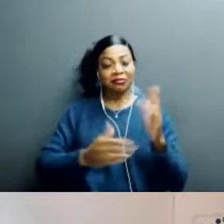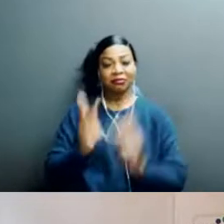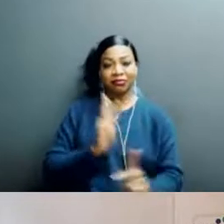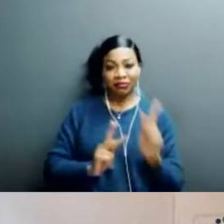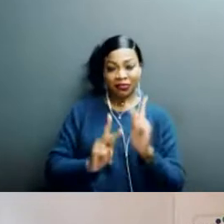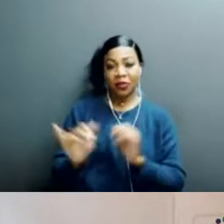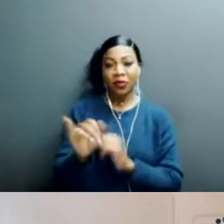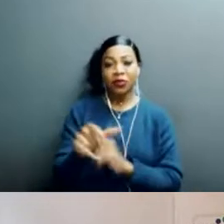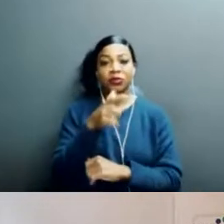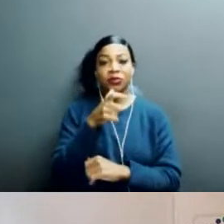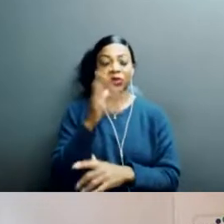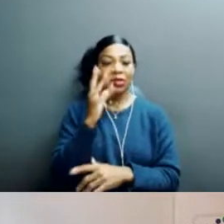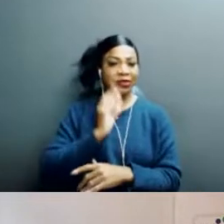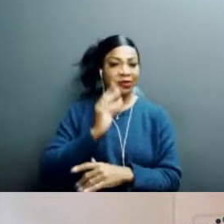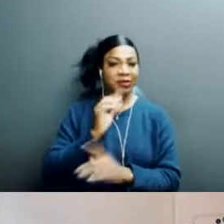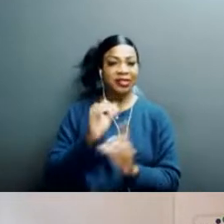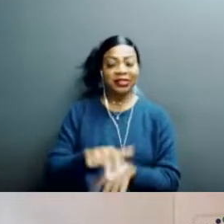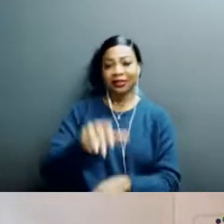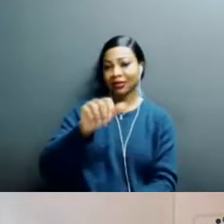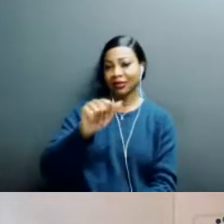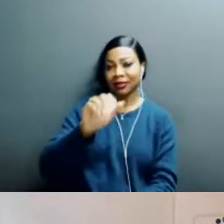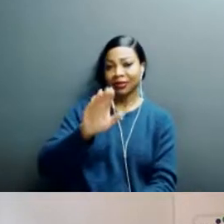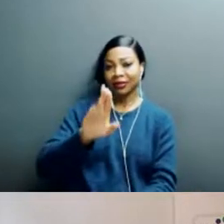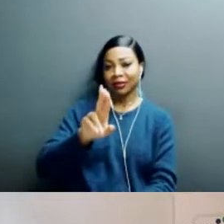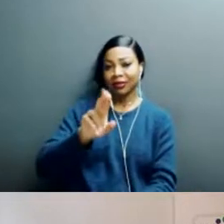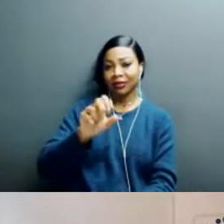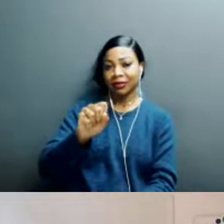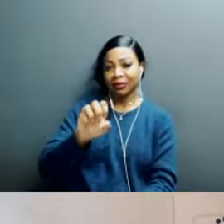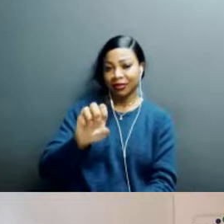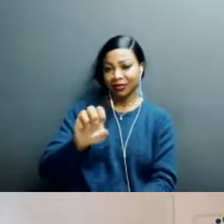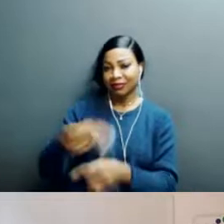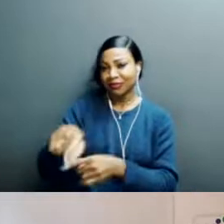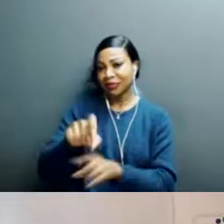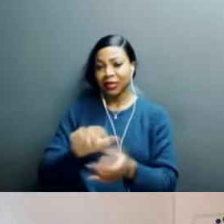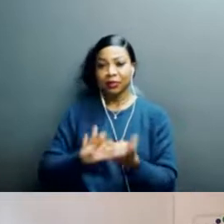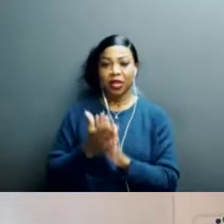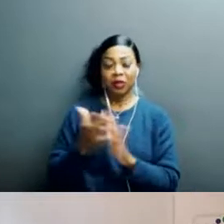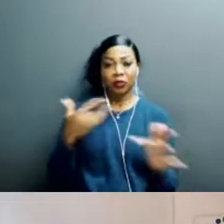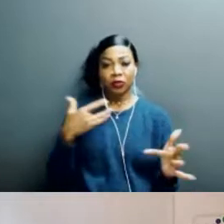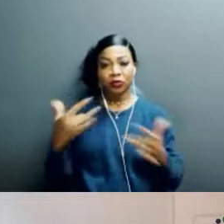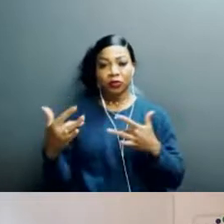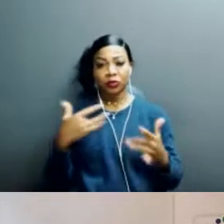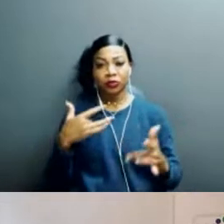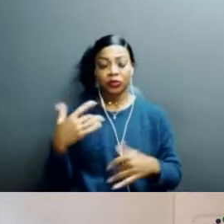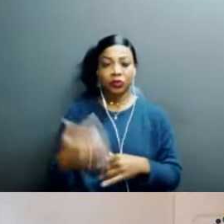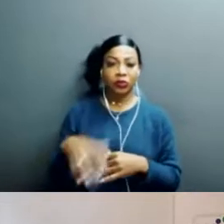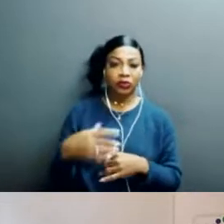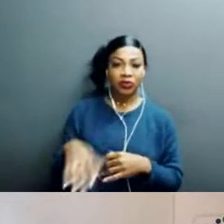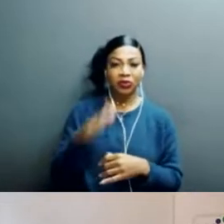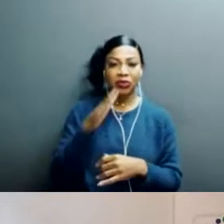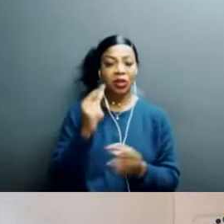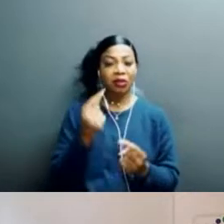folks who have experienced abuse. Um, they can become quite concerned that this is going to be a sort of regular